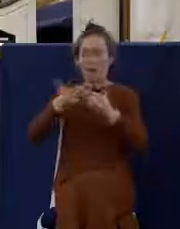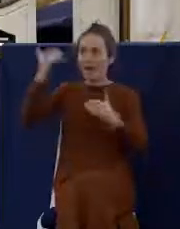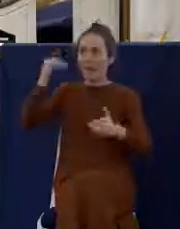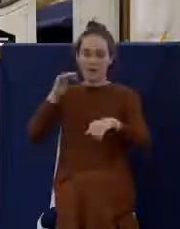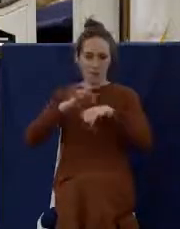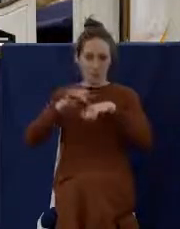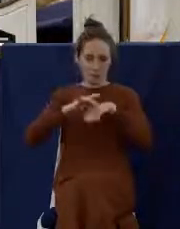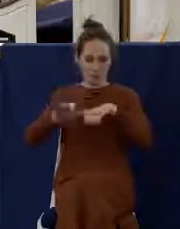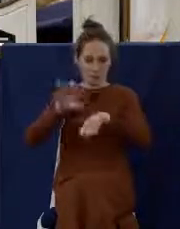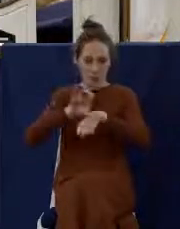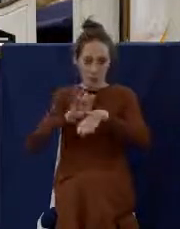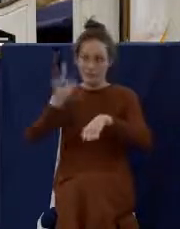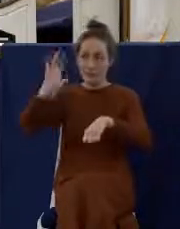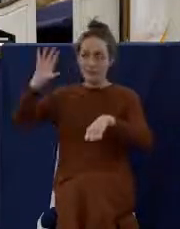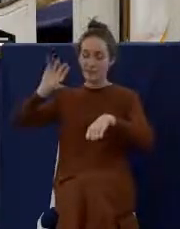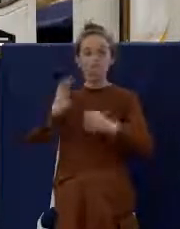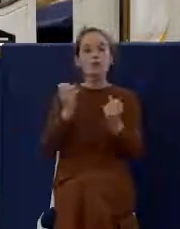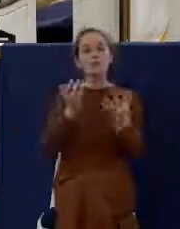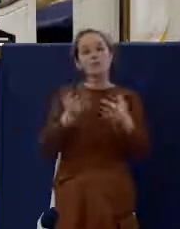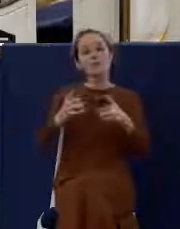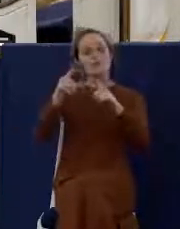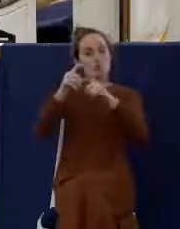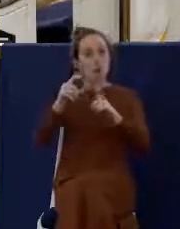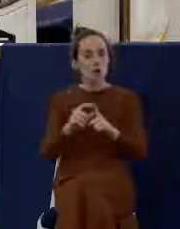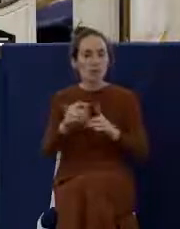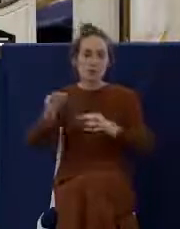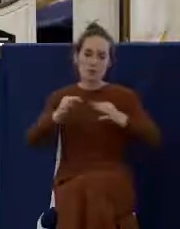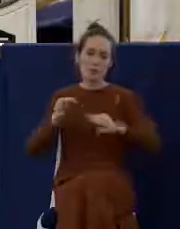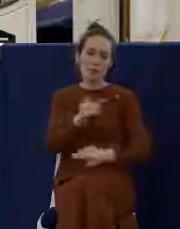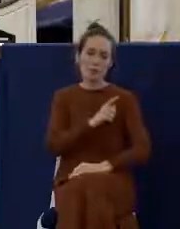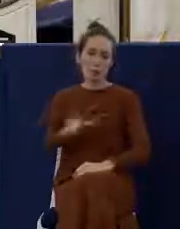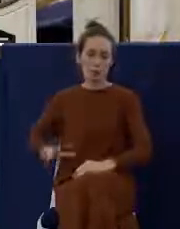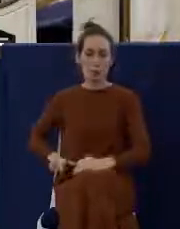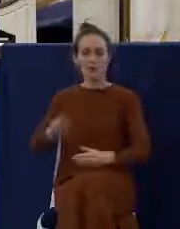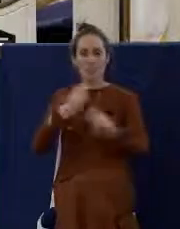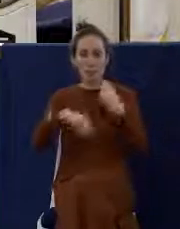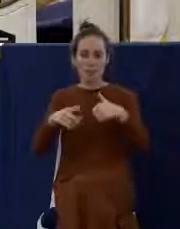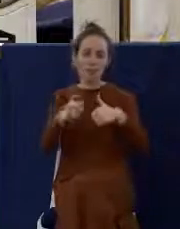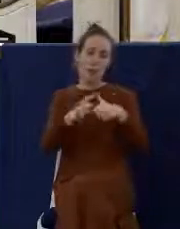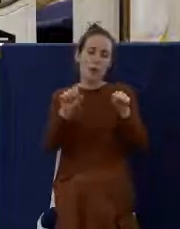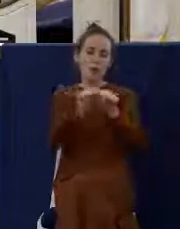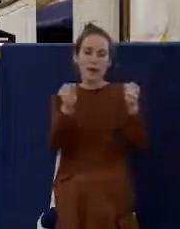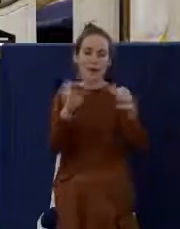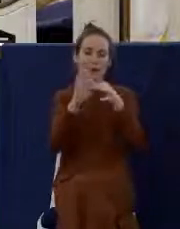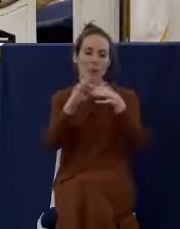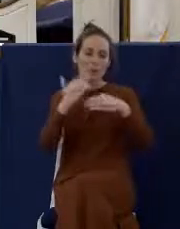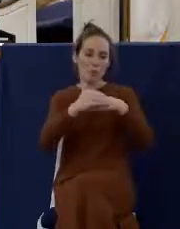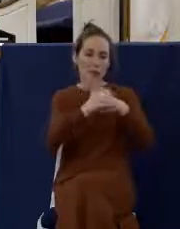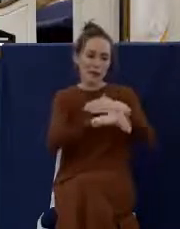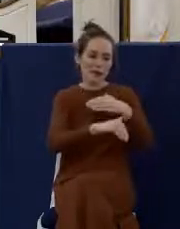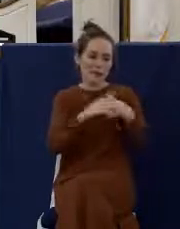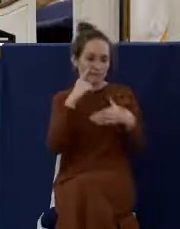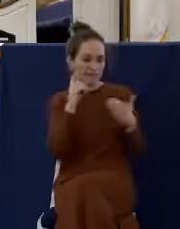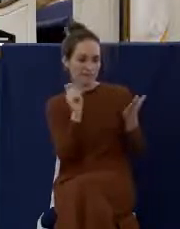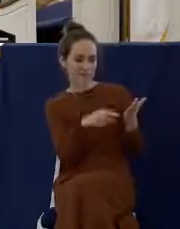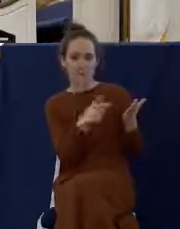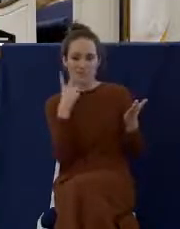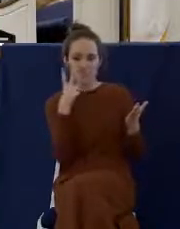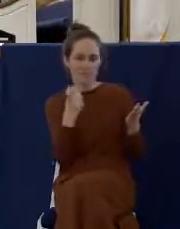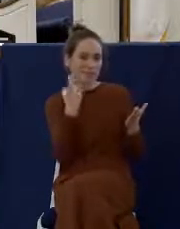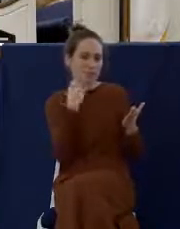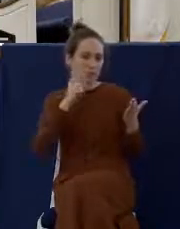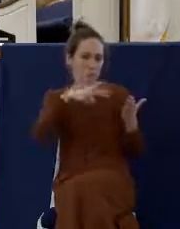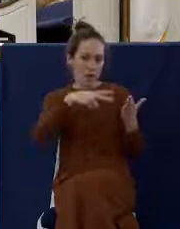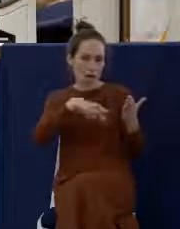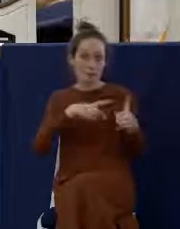And there were many terms that were used to describe the Lord's Supper in the New Testament. It's called the breaking of bread, as we see. Are we read here?